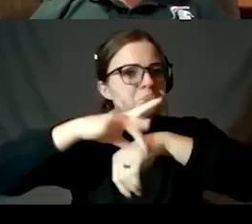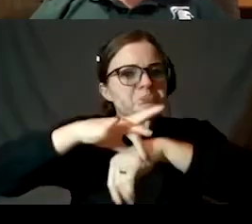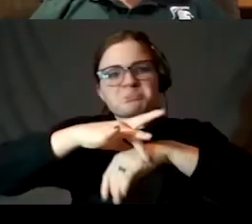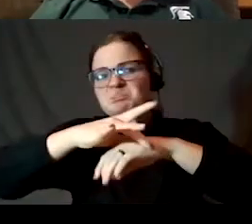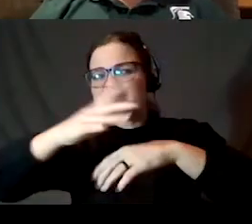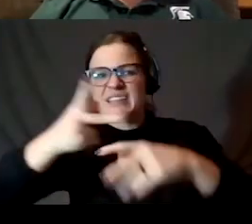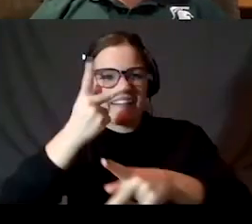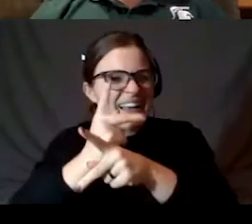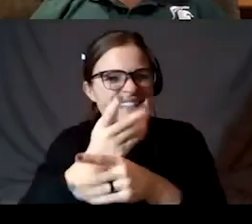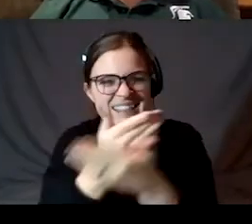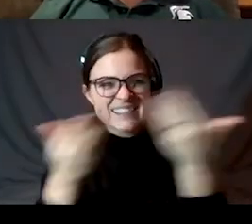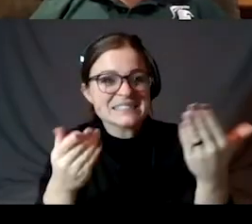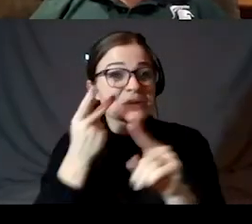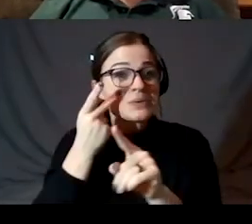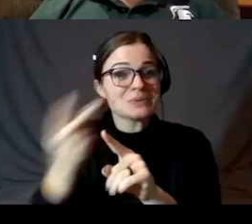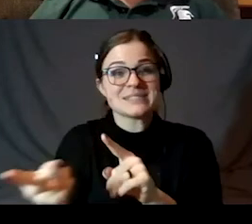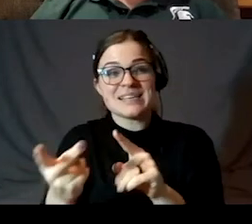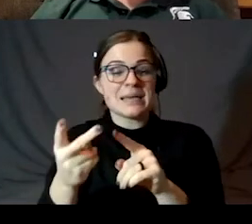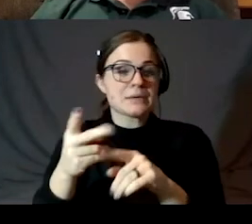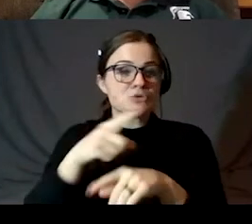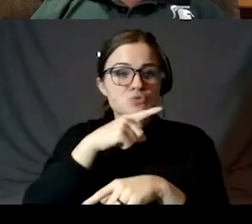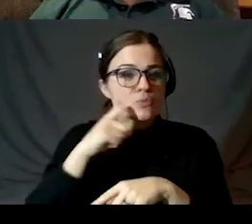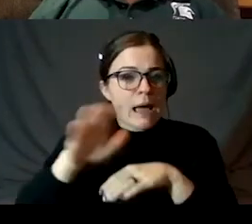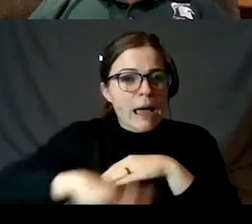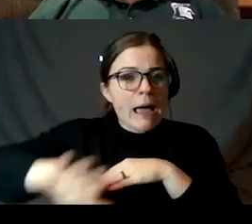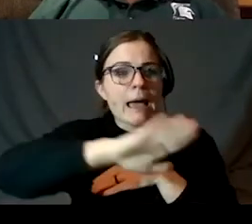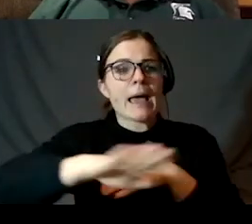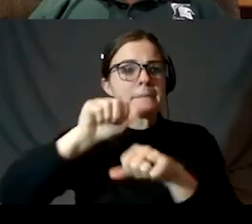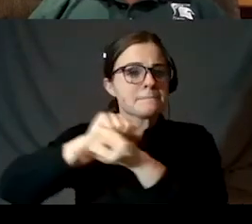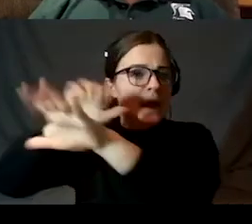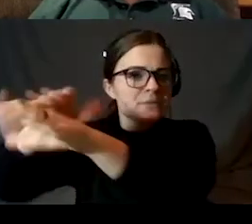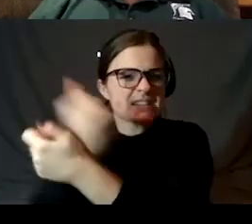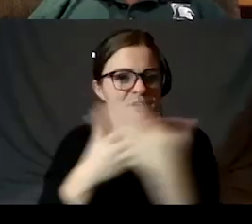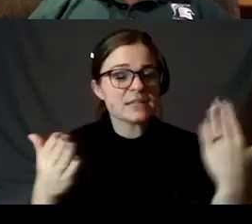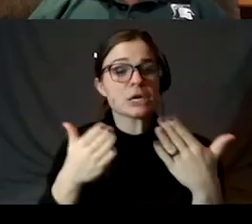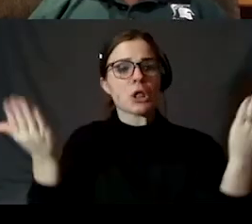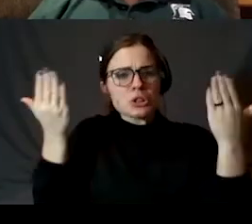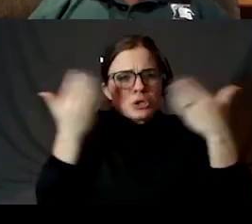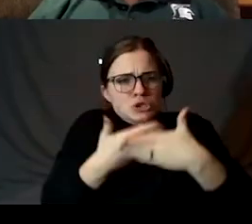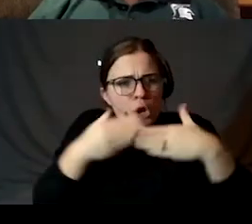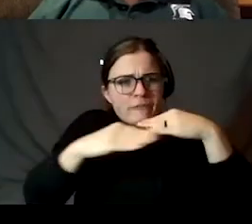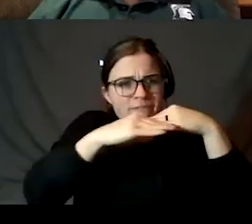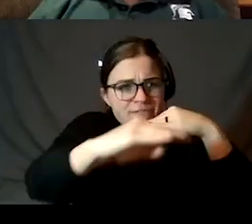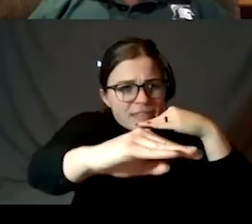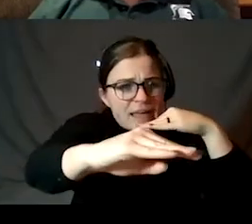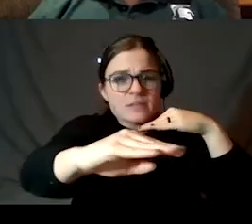we would expect mountains and desert high plains to look from space. These darker, flatter areas have virtually no topographical